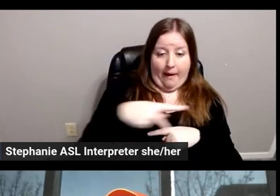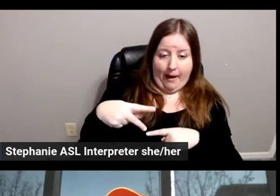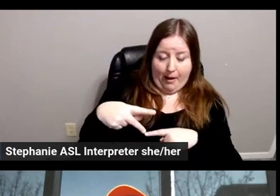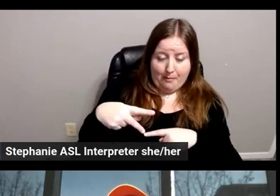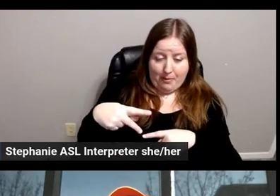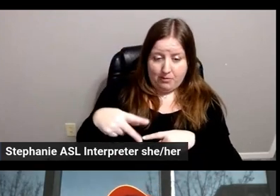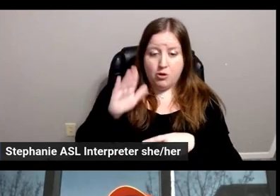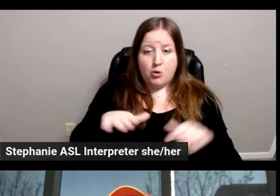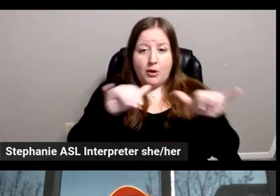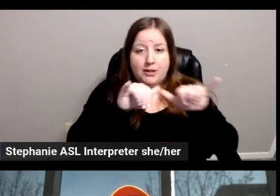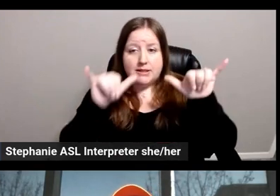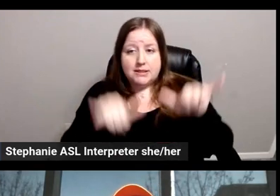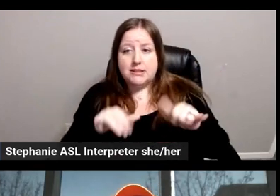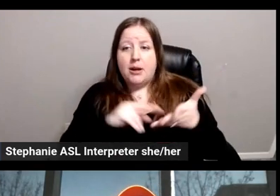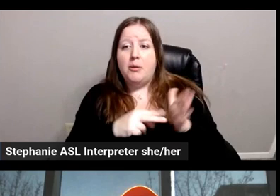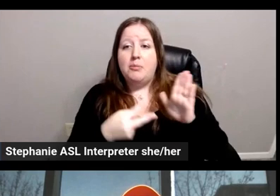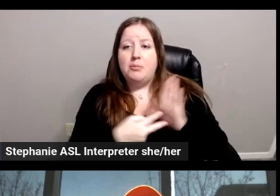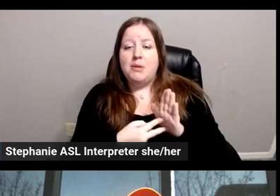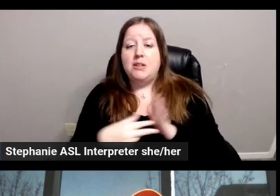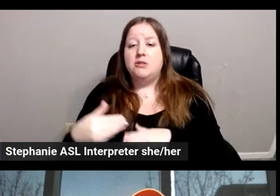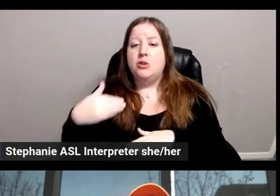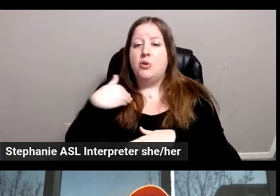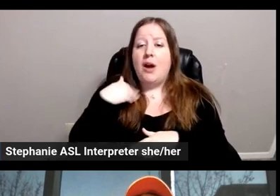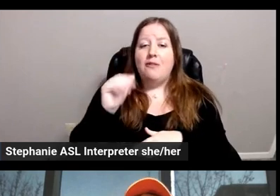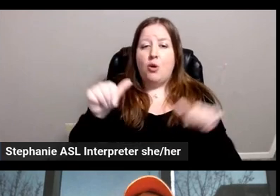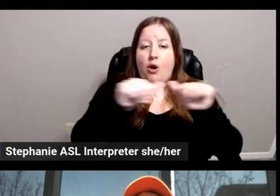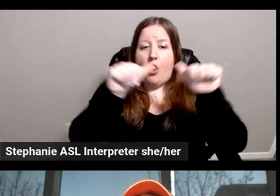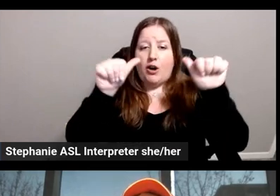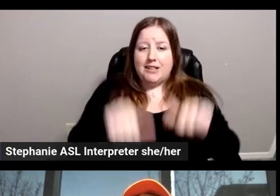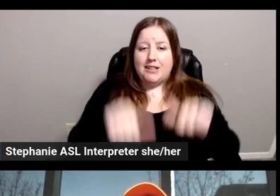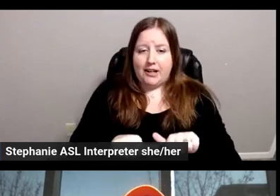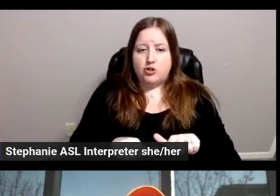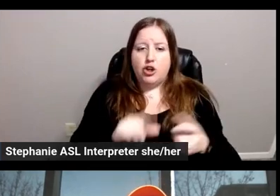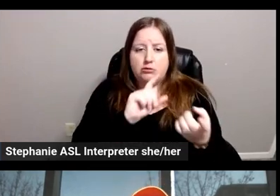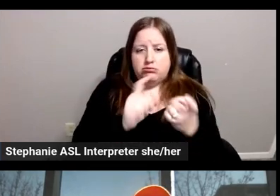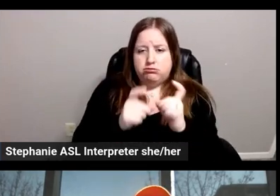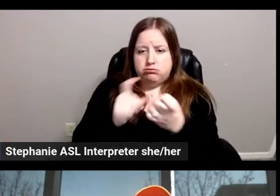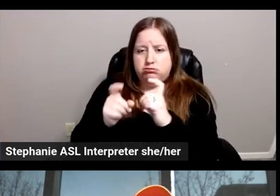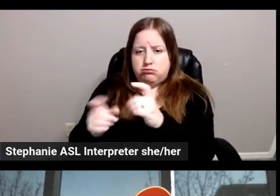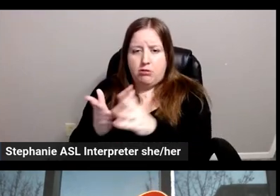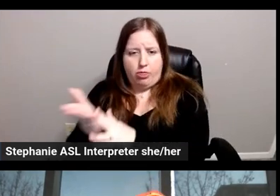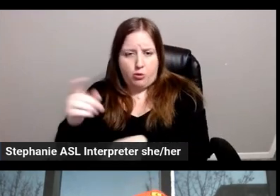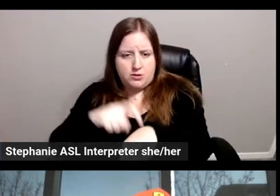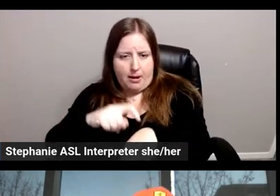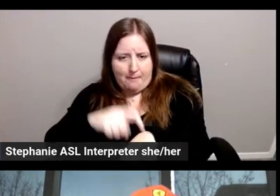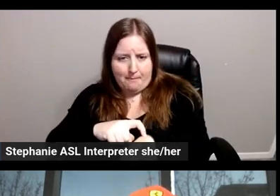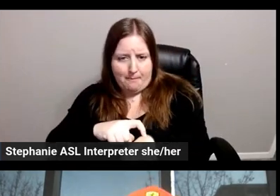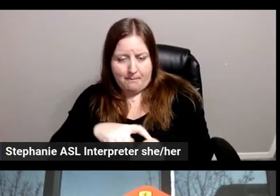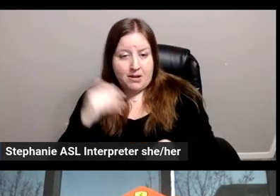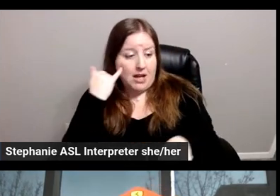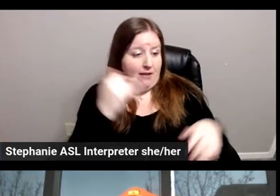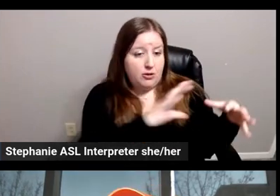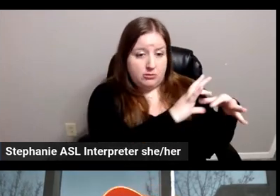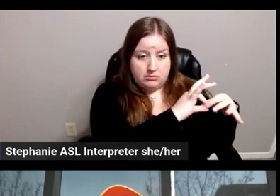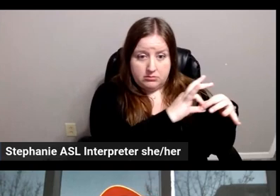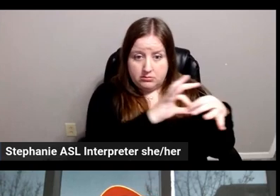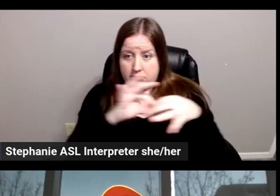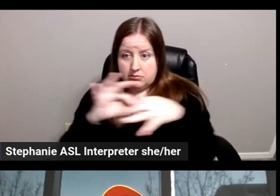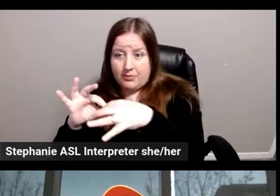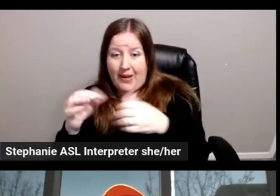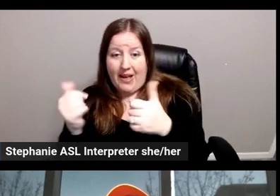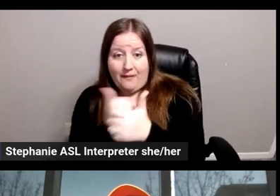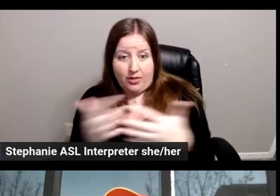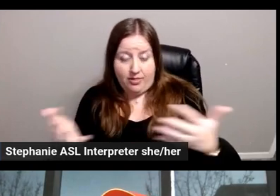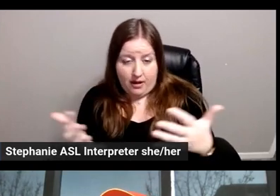system that enables you to have your architecture evolve over time. So, if you connect all these dots, let me say this.